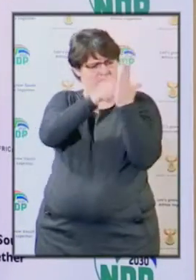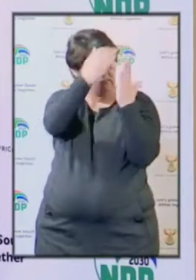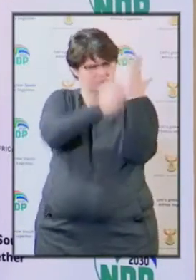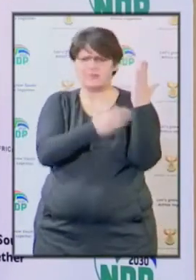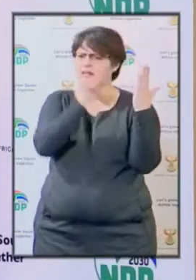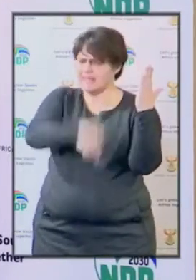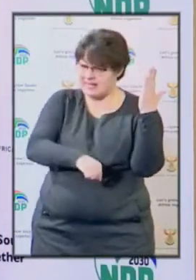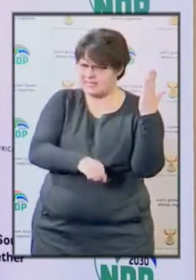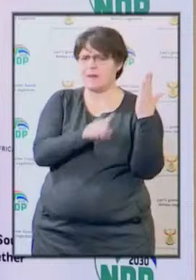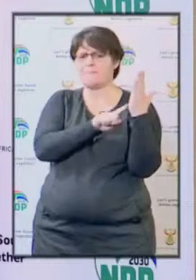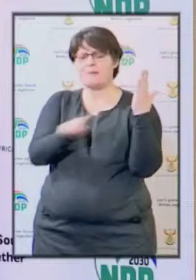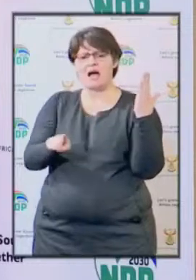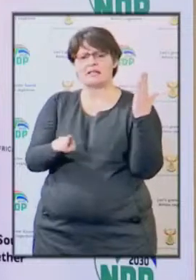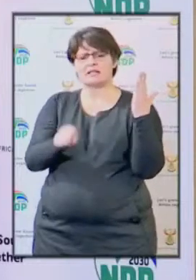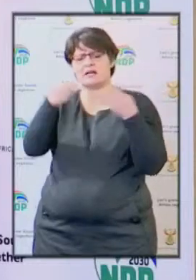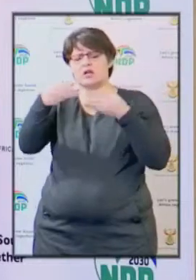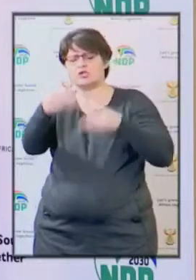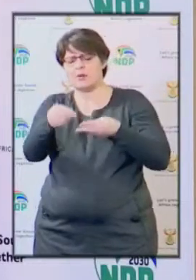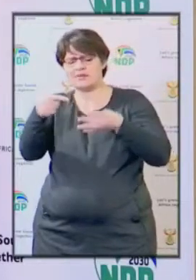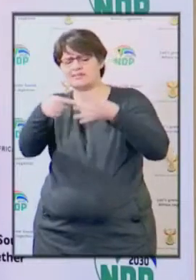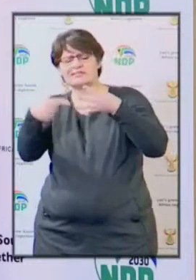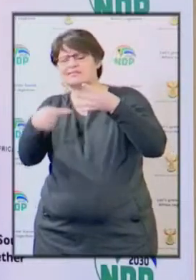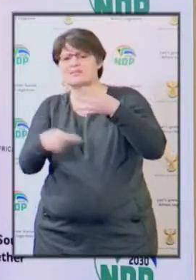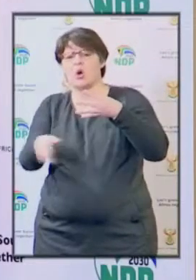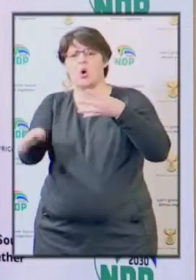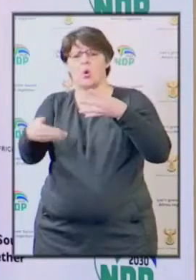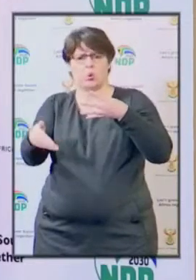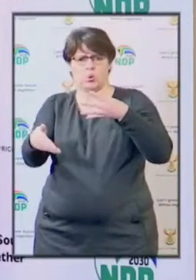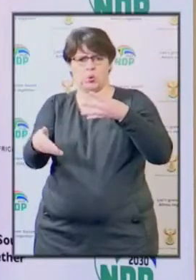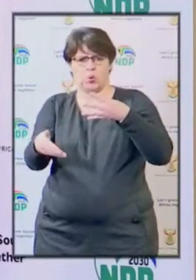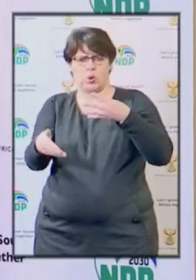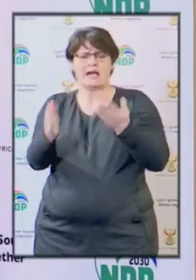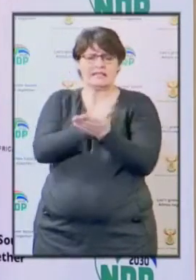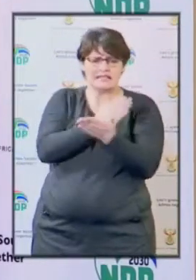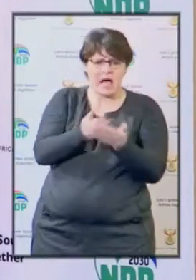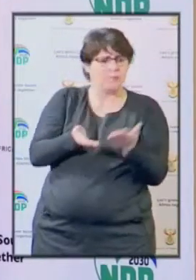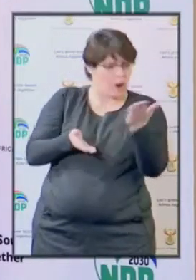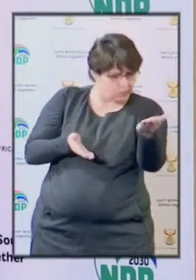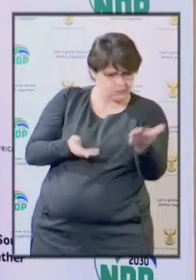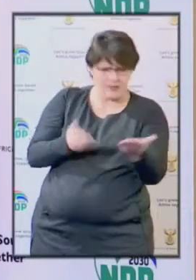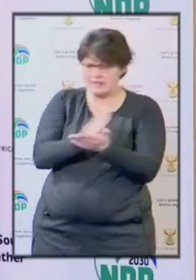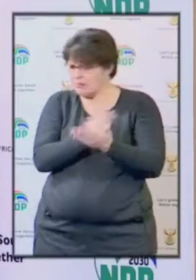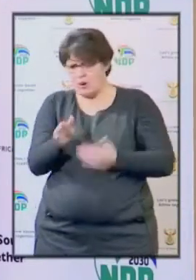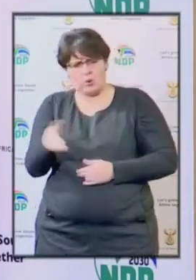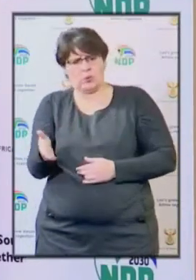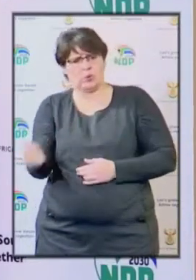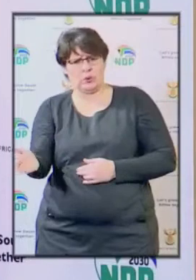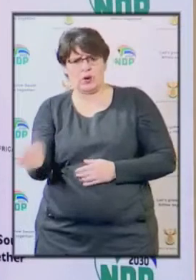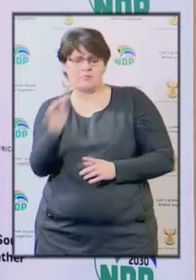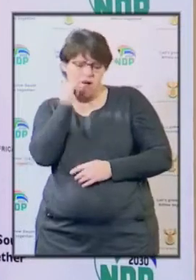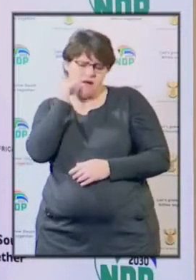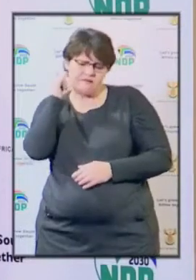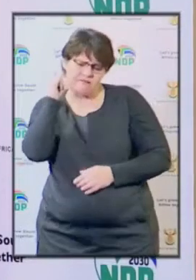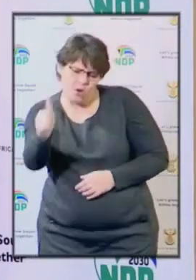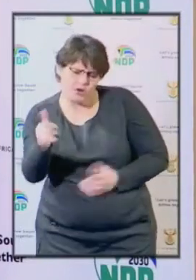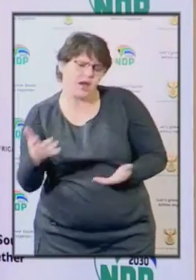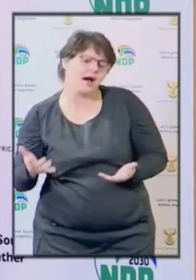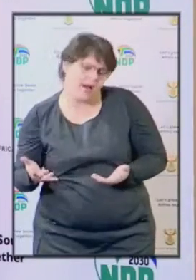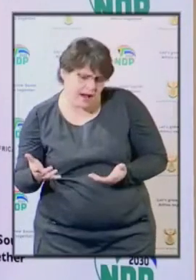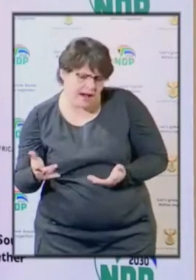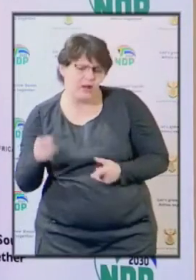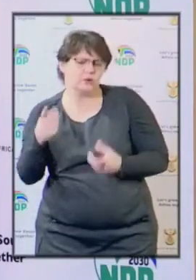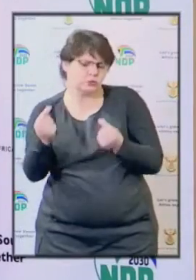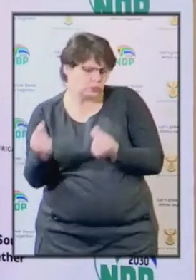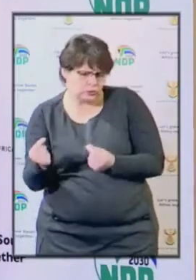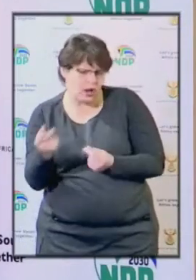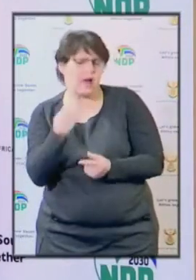forms, but you find that certain documents, other documents have been uploaded, others have not been uploaded. They've called them individually and allowed